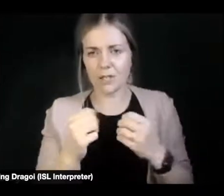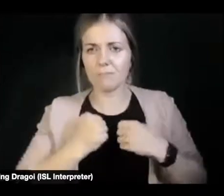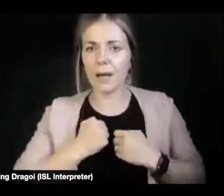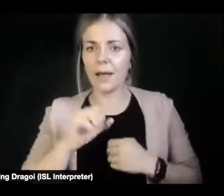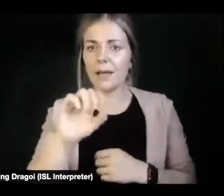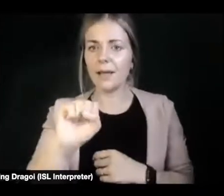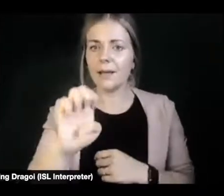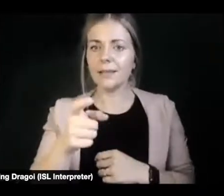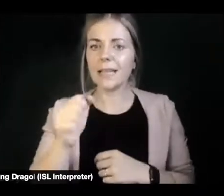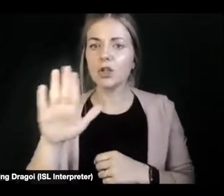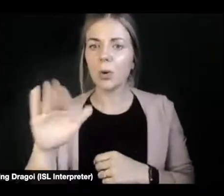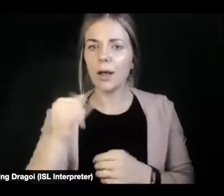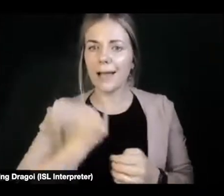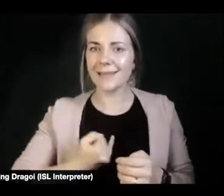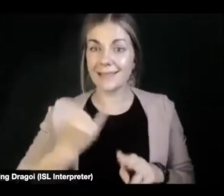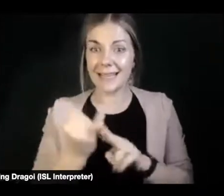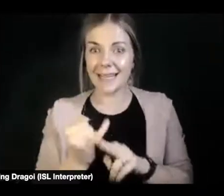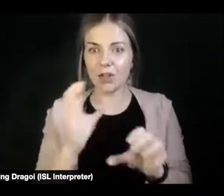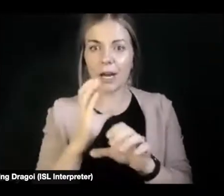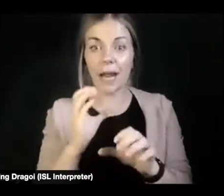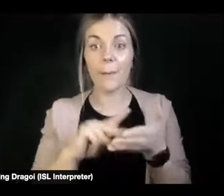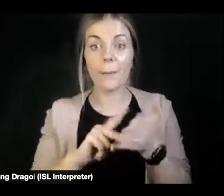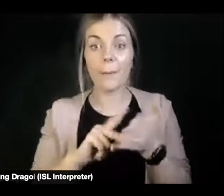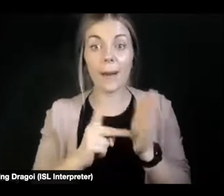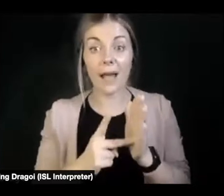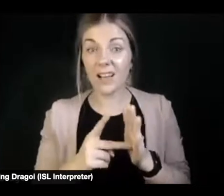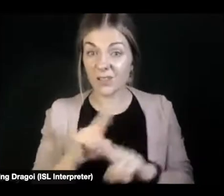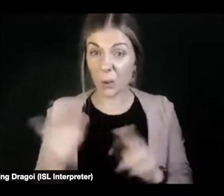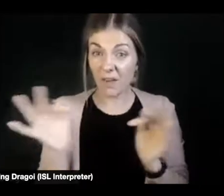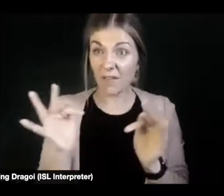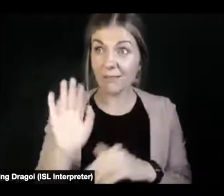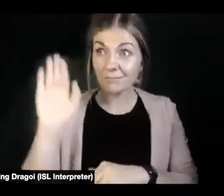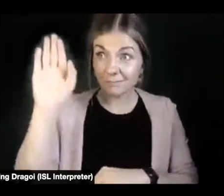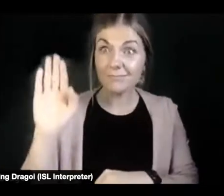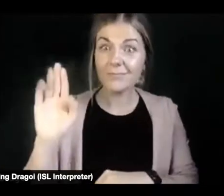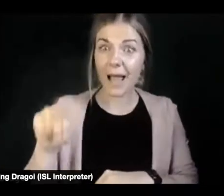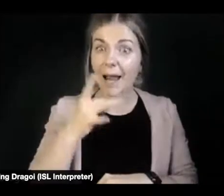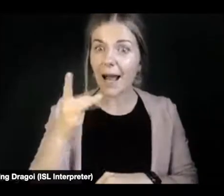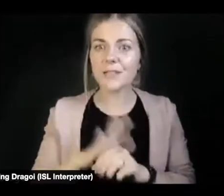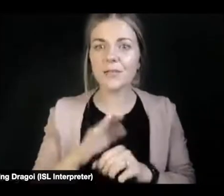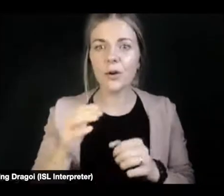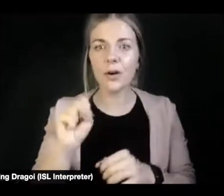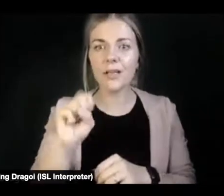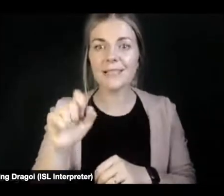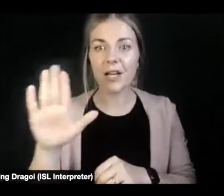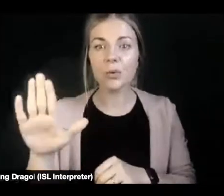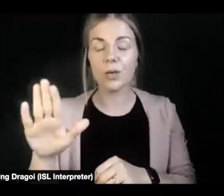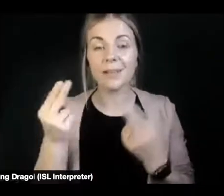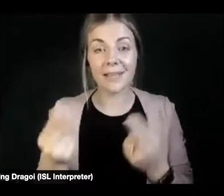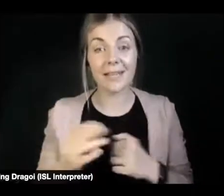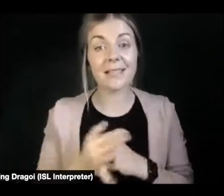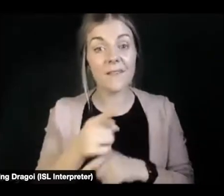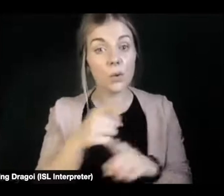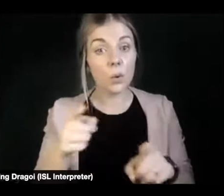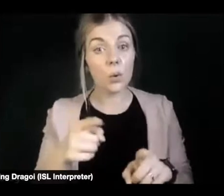afraid to, you know, ask for access needs and your access needs. And if you're a healthcare professional and you're unsure,